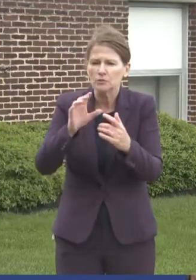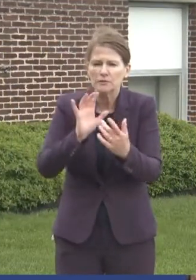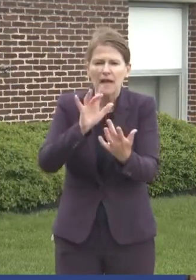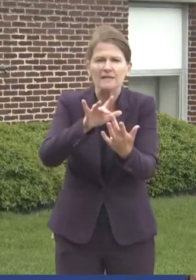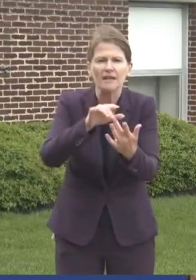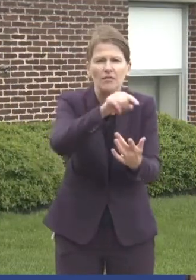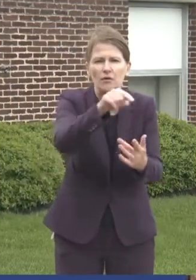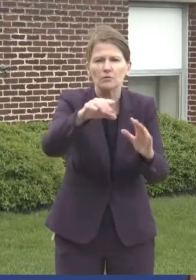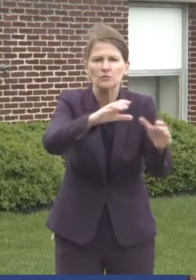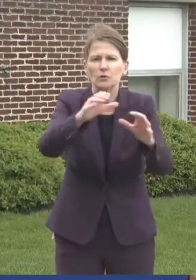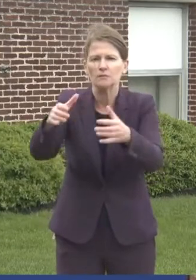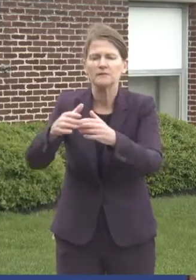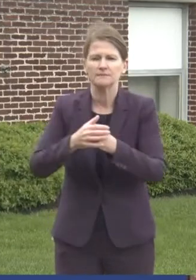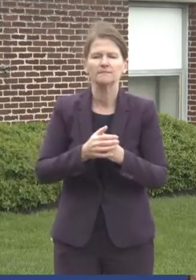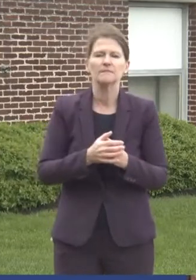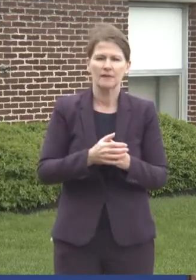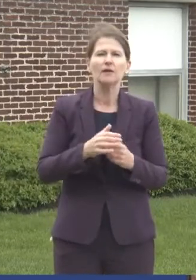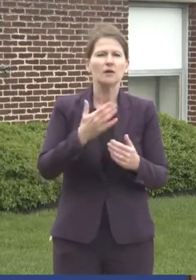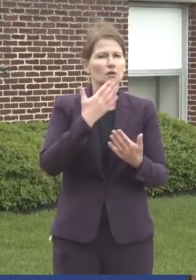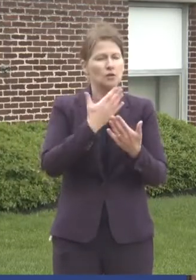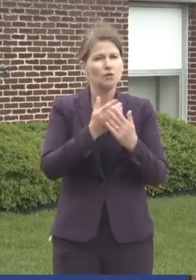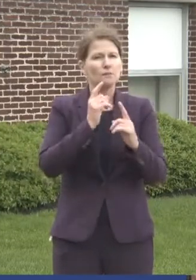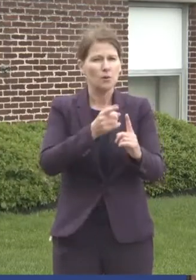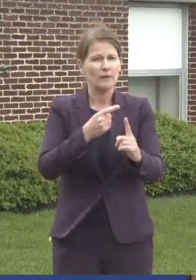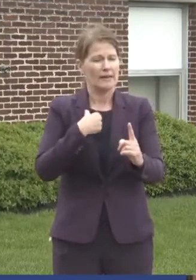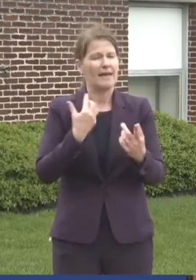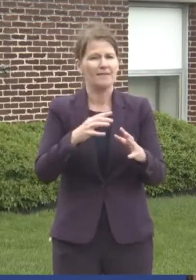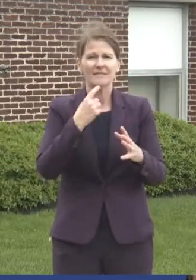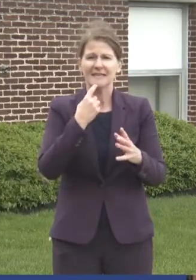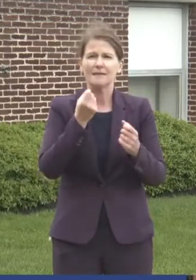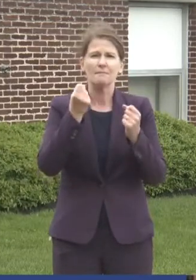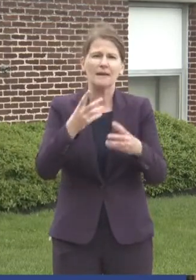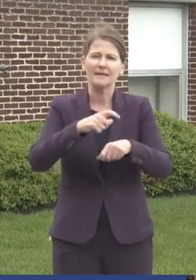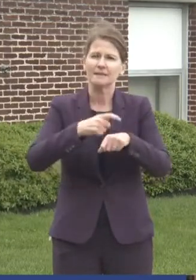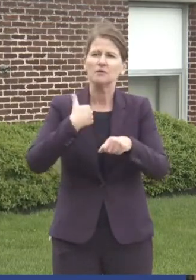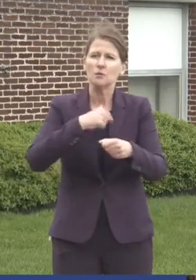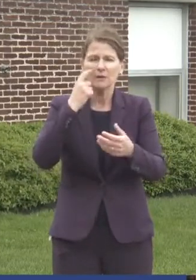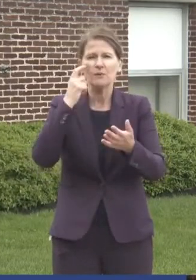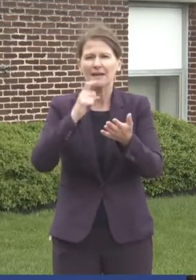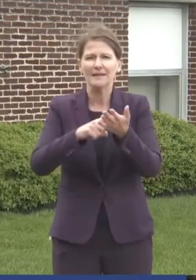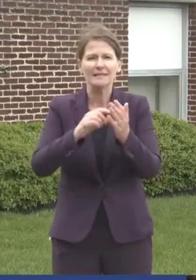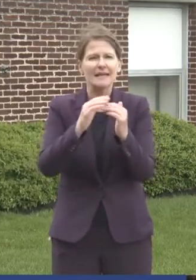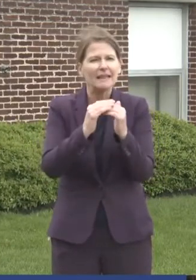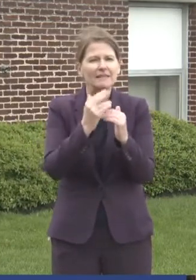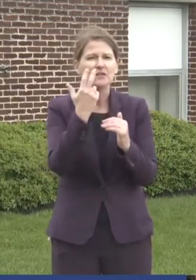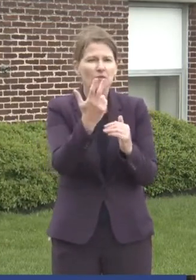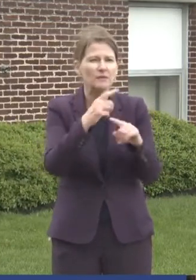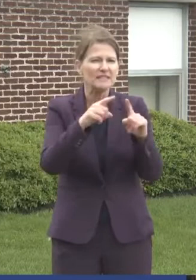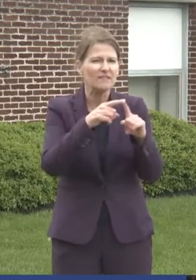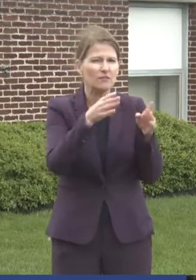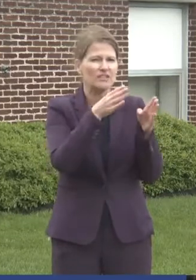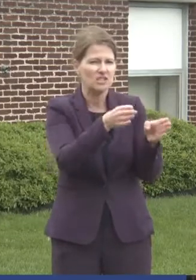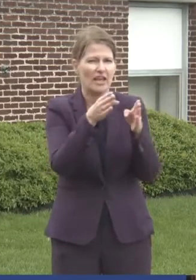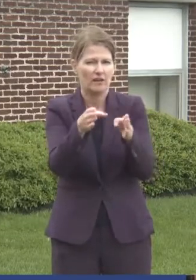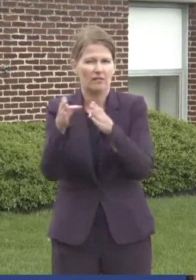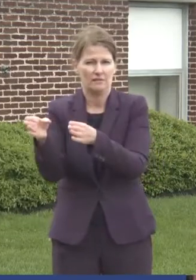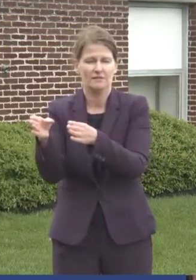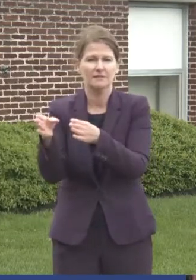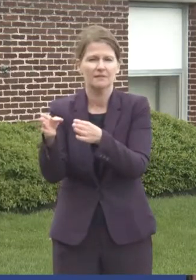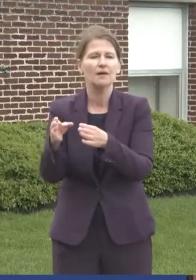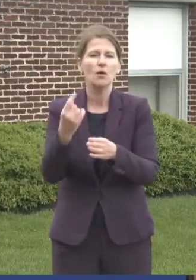that's a great point. We and I've said this a number of times, we recognize that there are at least three different channels, ones